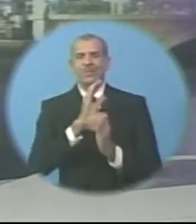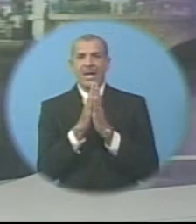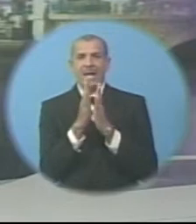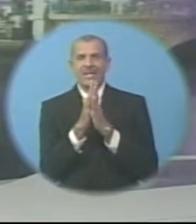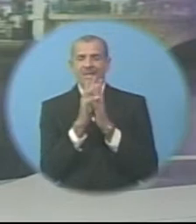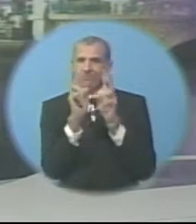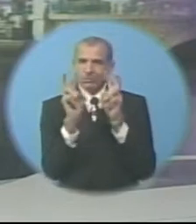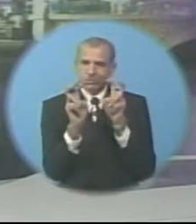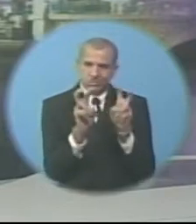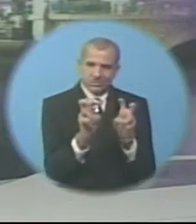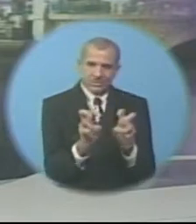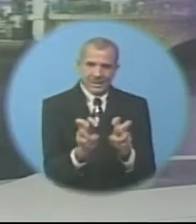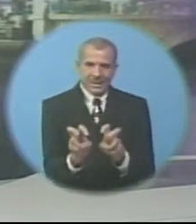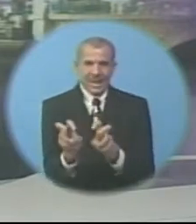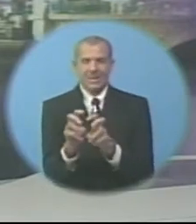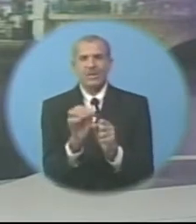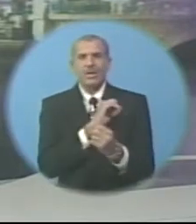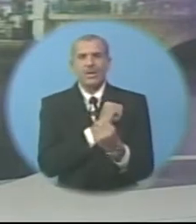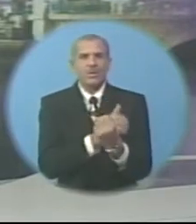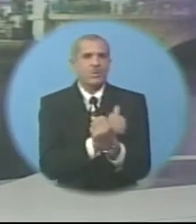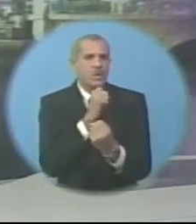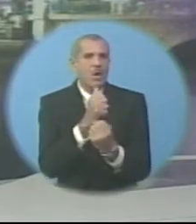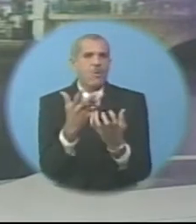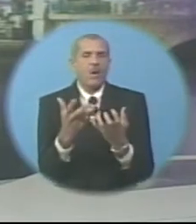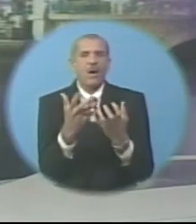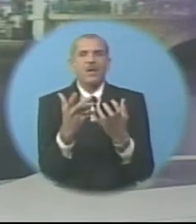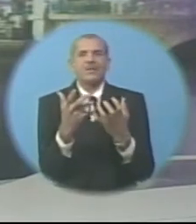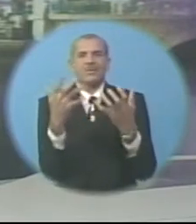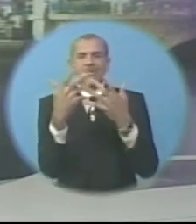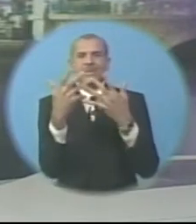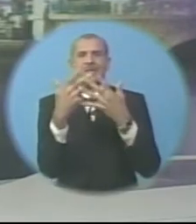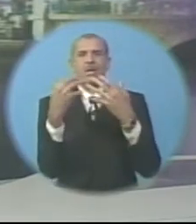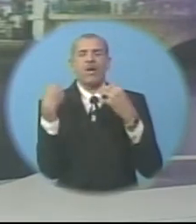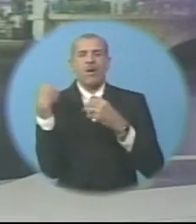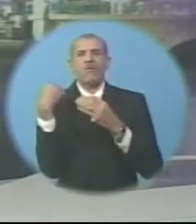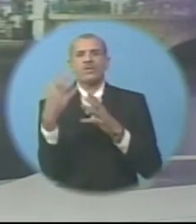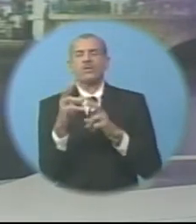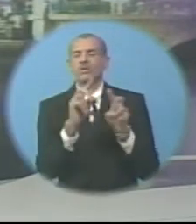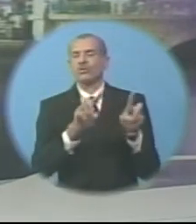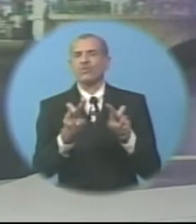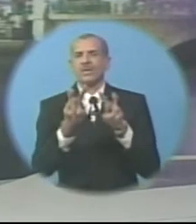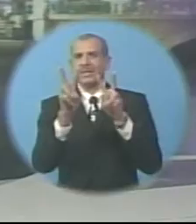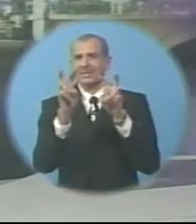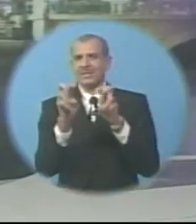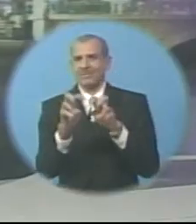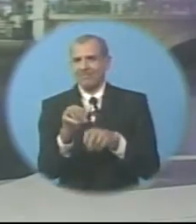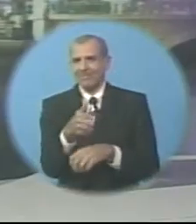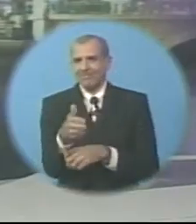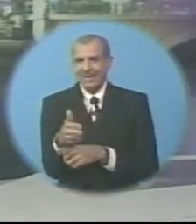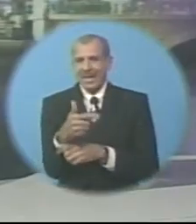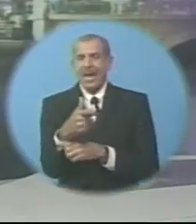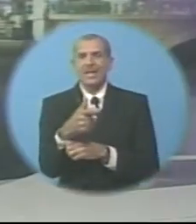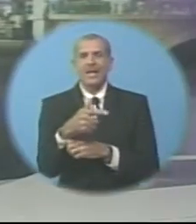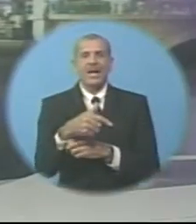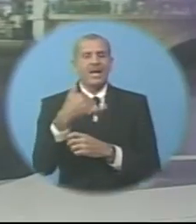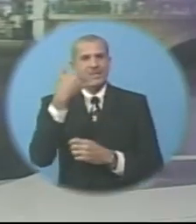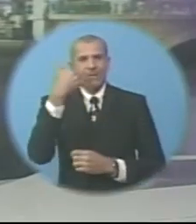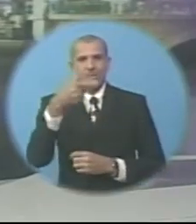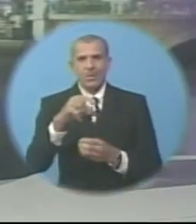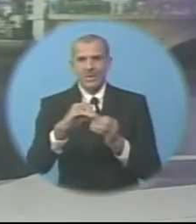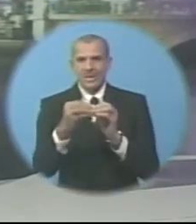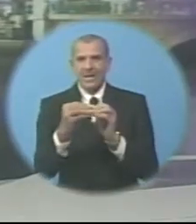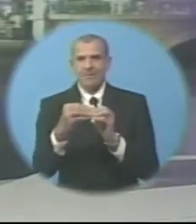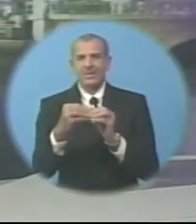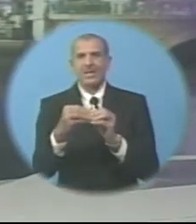to conduct the search since the authorities did not want the remand prison officers conducting the search Now a cell phone with the numbers of